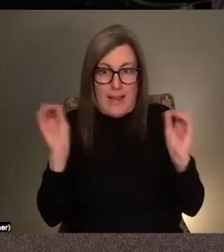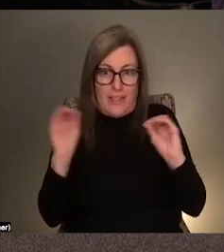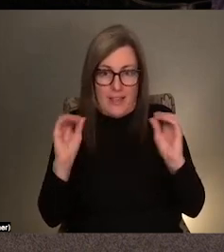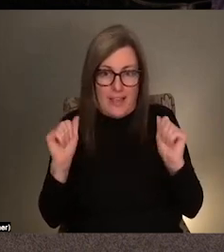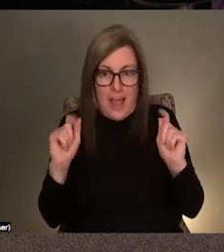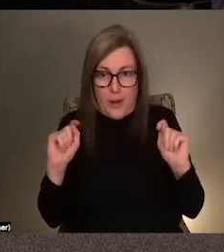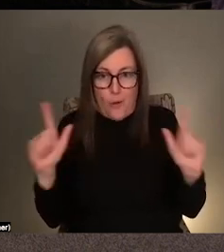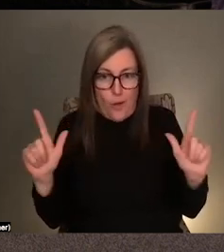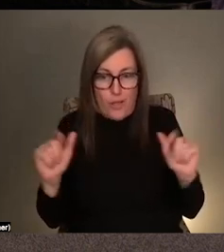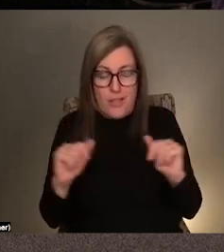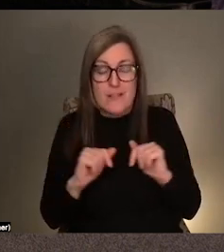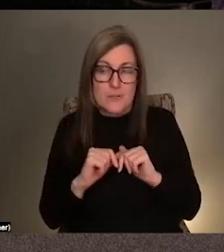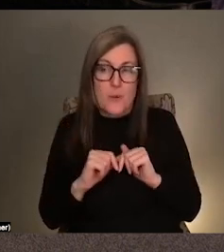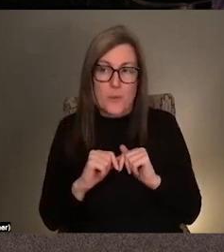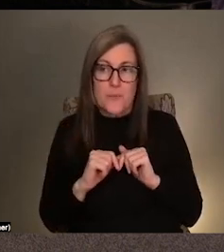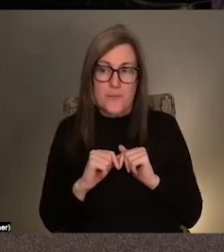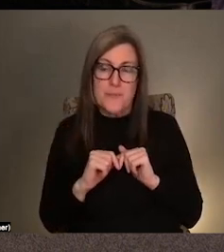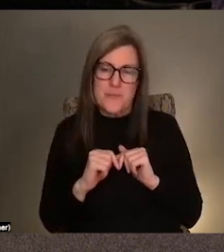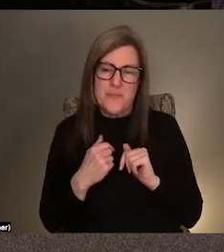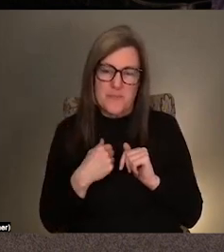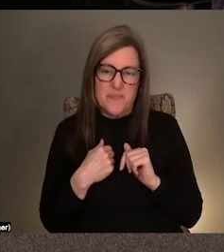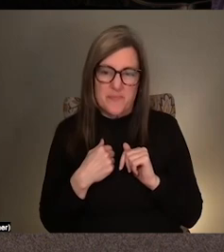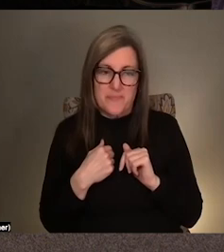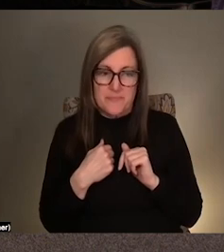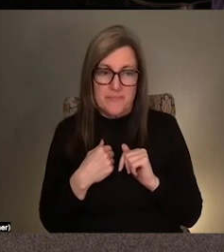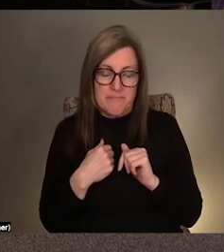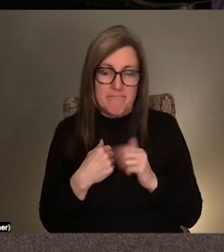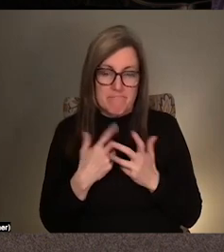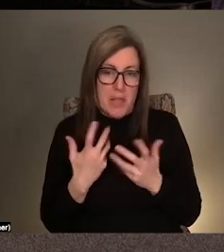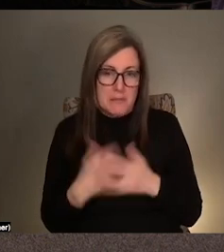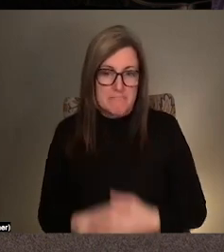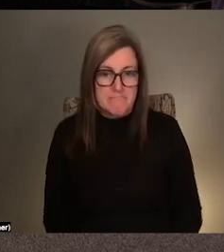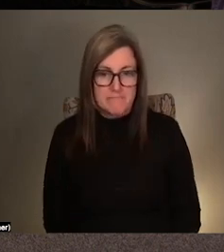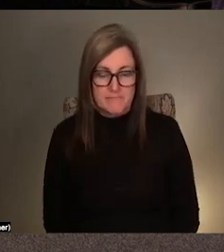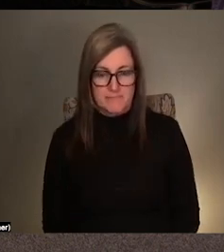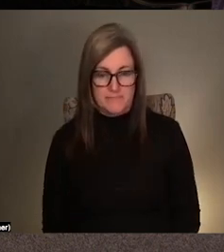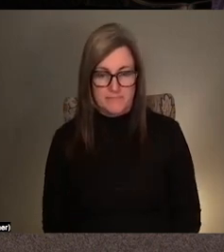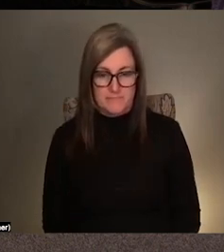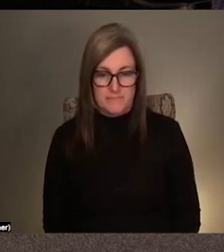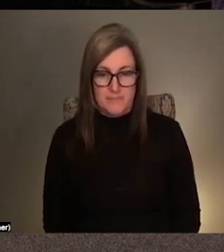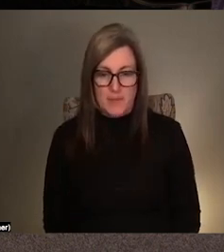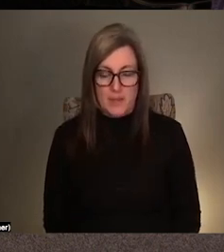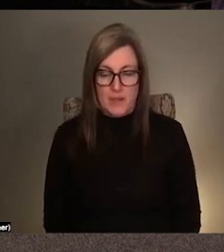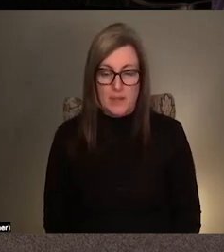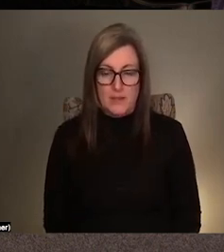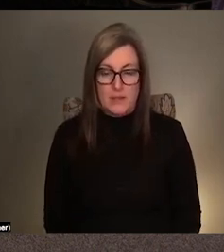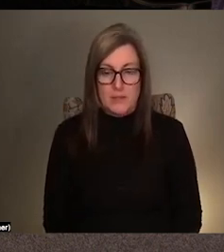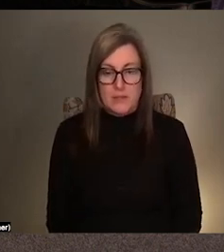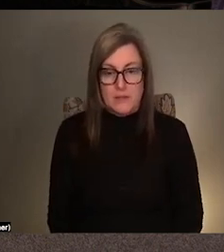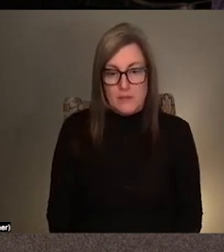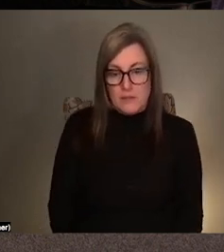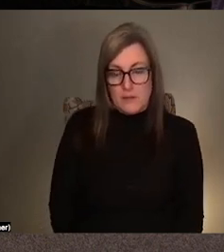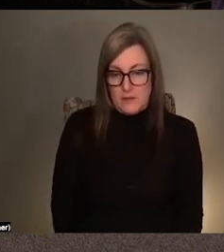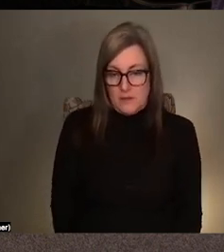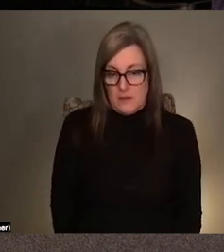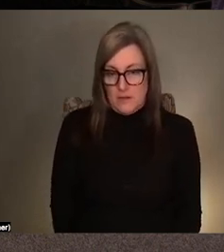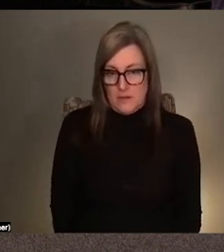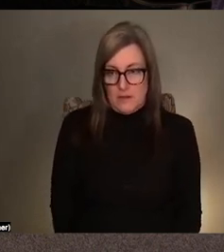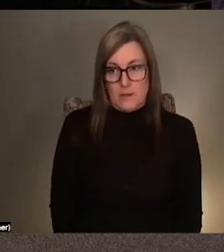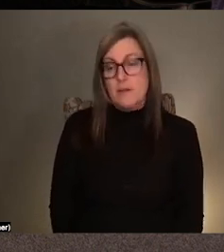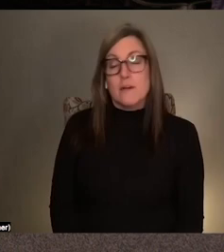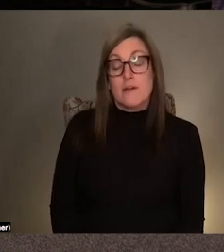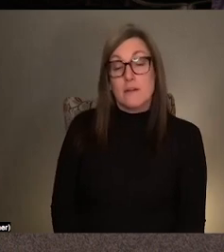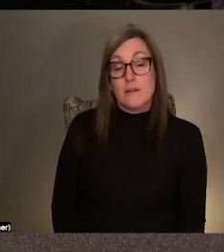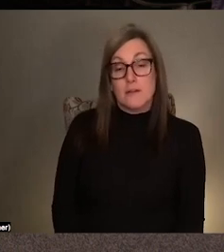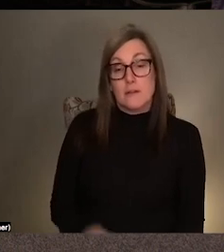that's yeah, that's something I'm like super. Yeah, that's that's what the works about. And I wonder if we could I mean, we have a show coming